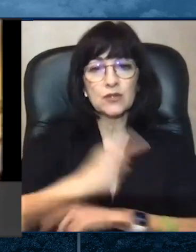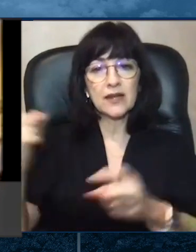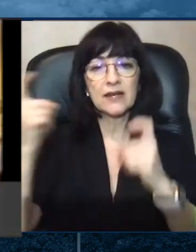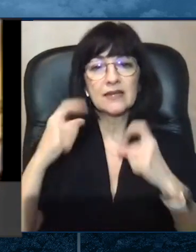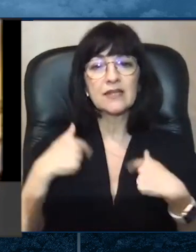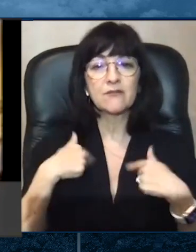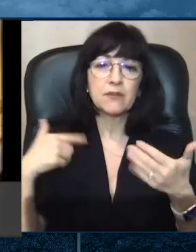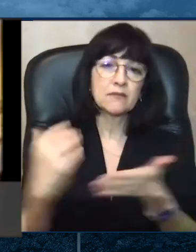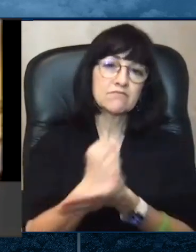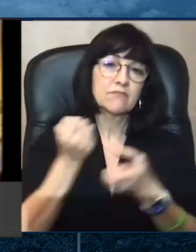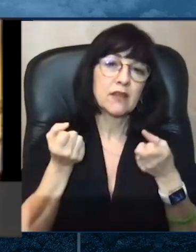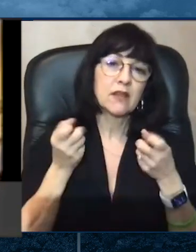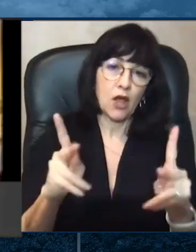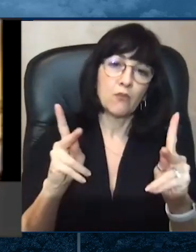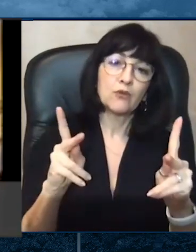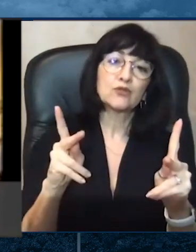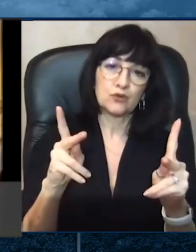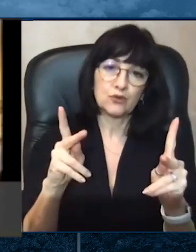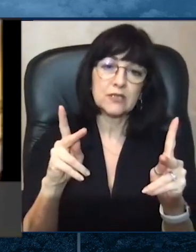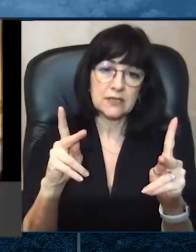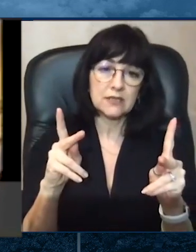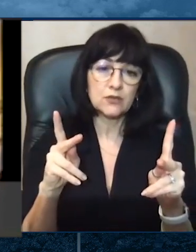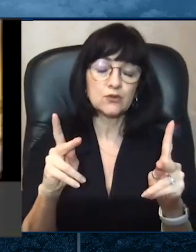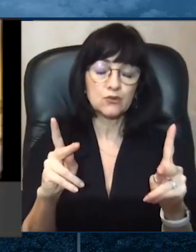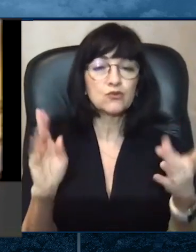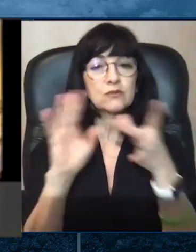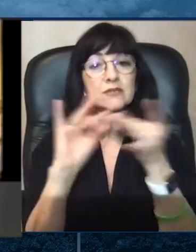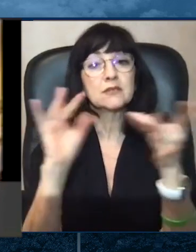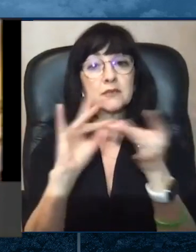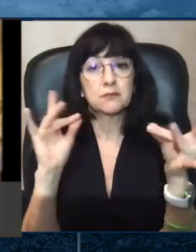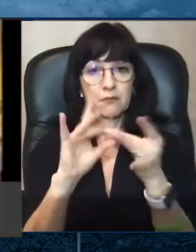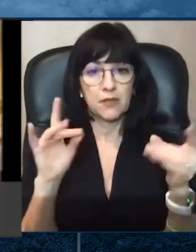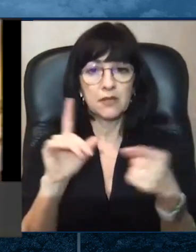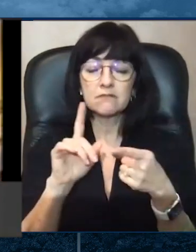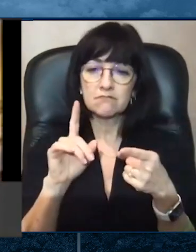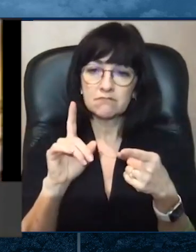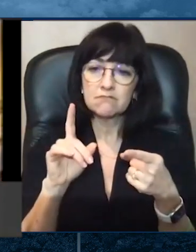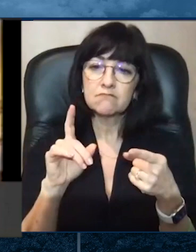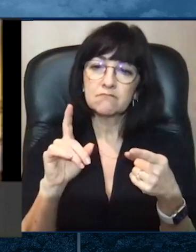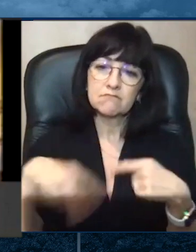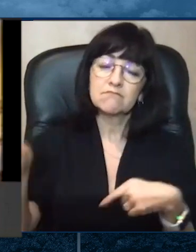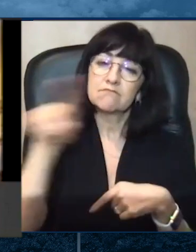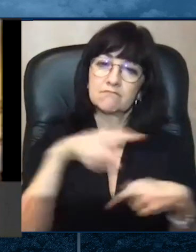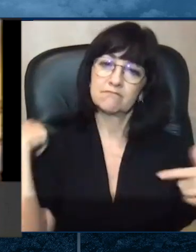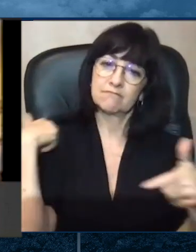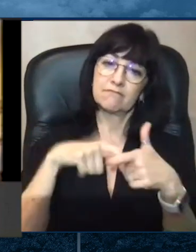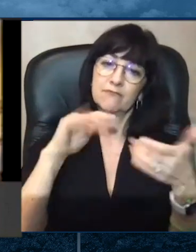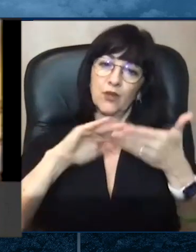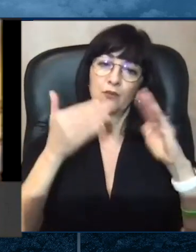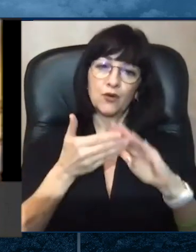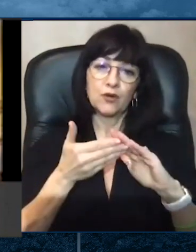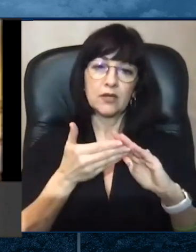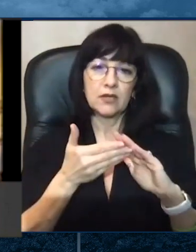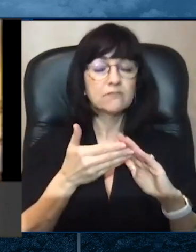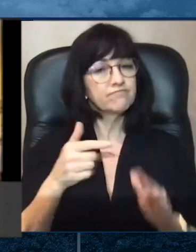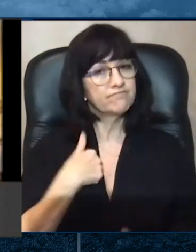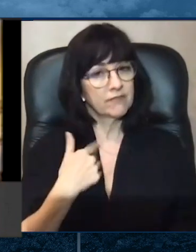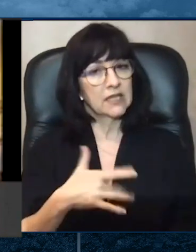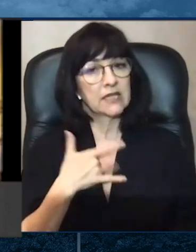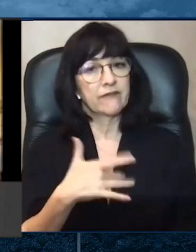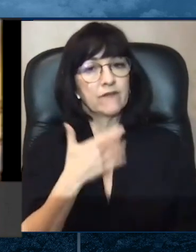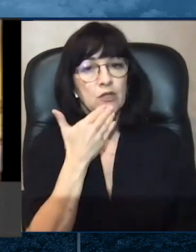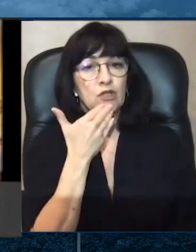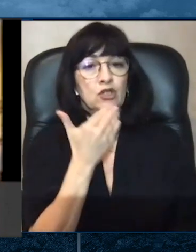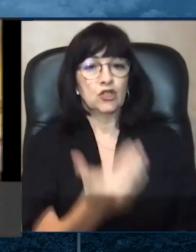opportunity to speak to our Latino community together. It is comforting knowing that during critical